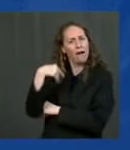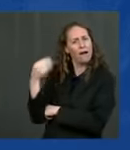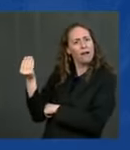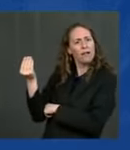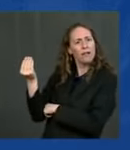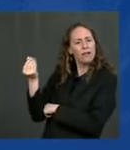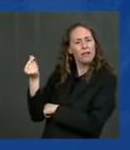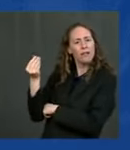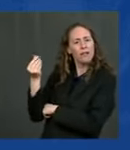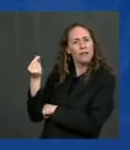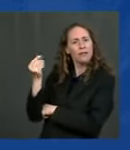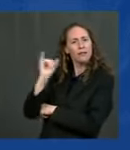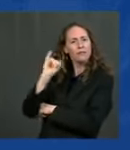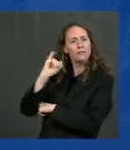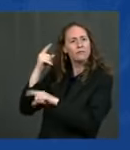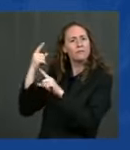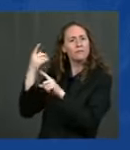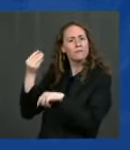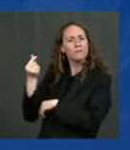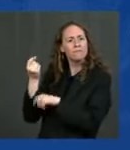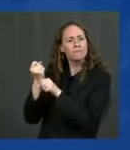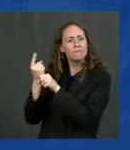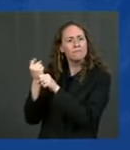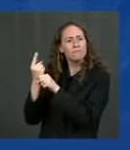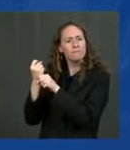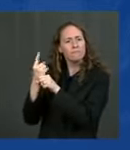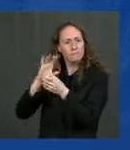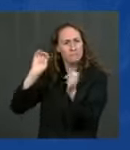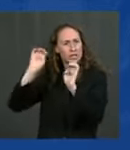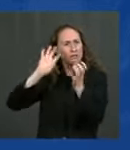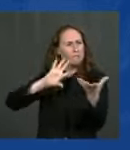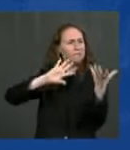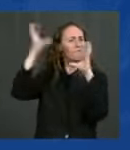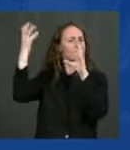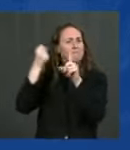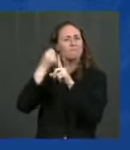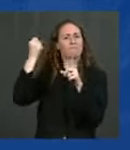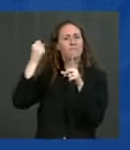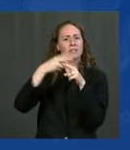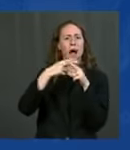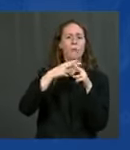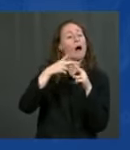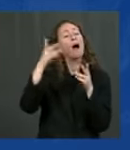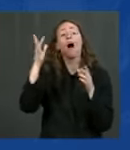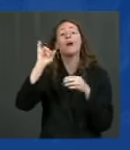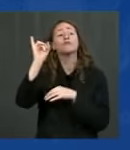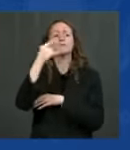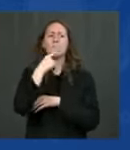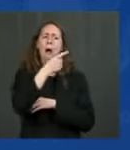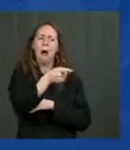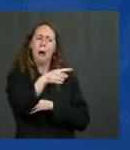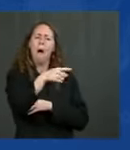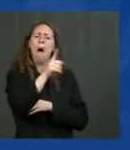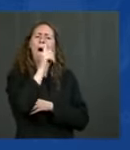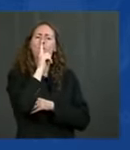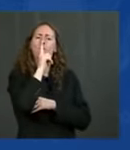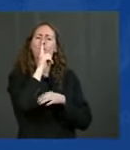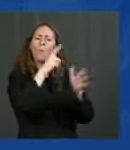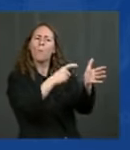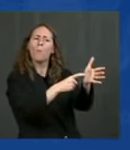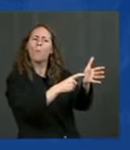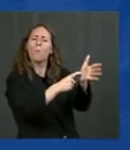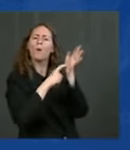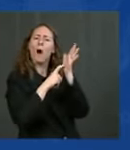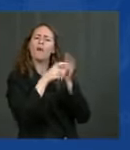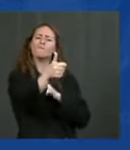expenses in the case of an emergency well but the insurance companies are saying no no no we won't pay you what we owe